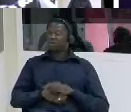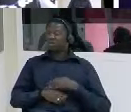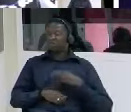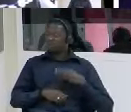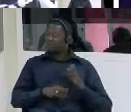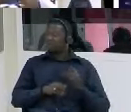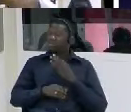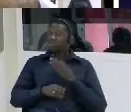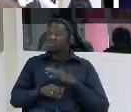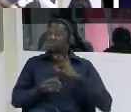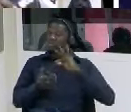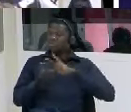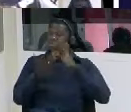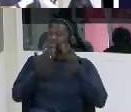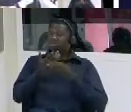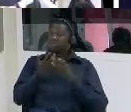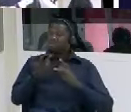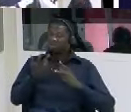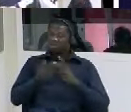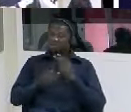yes